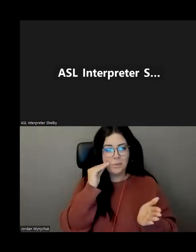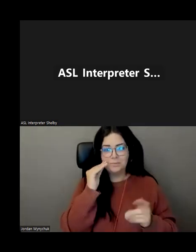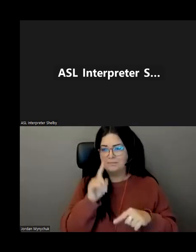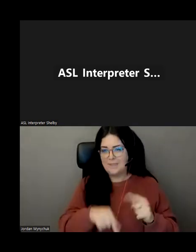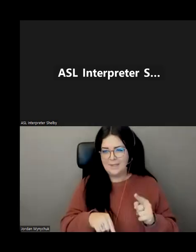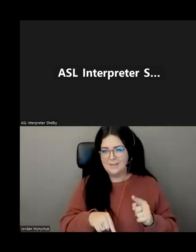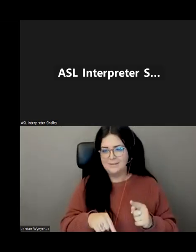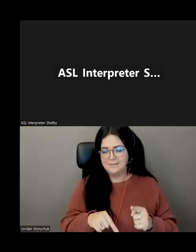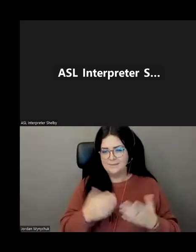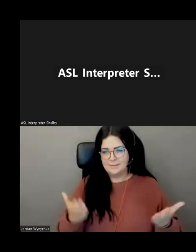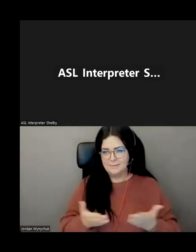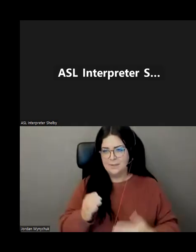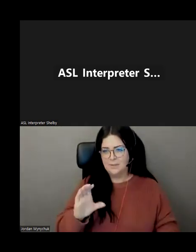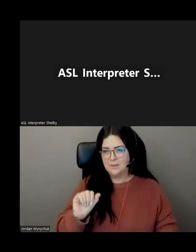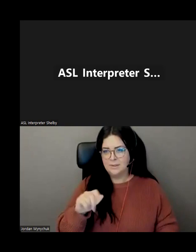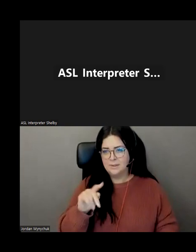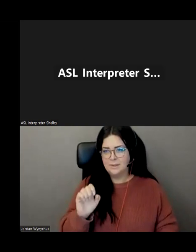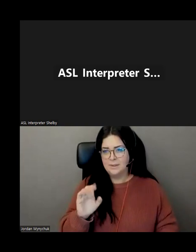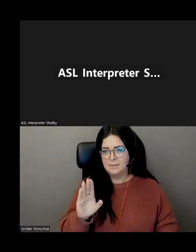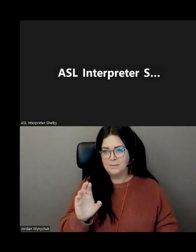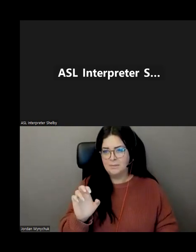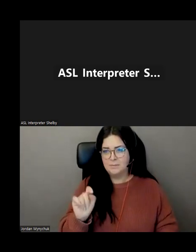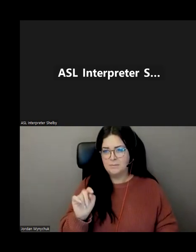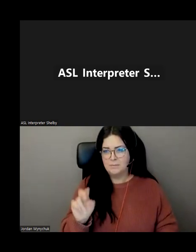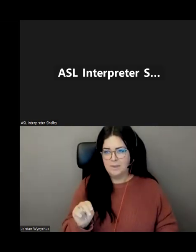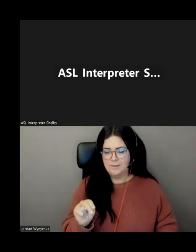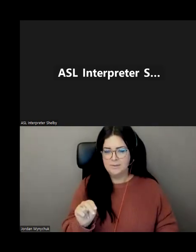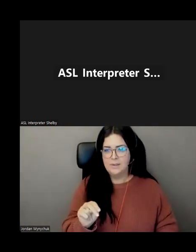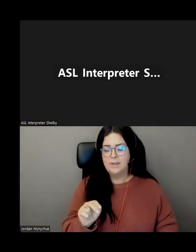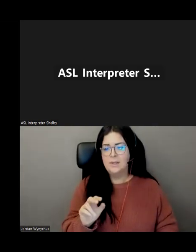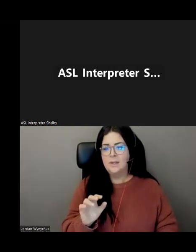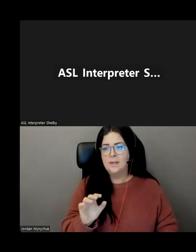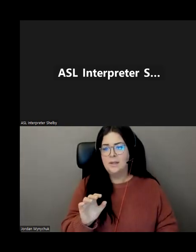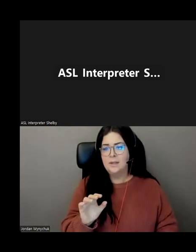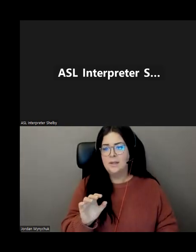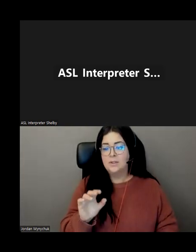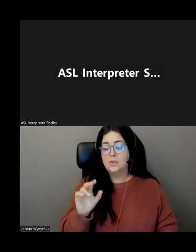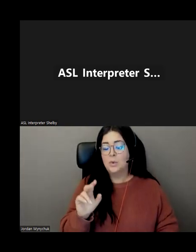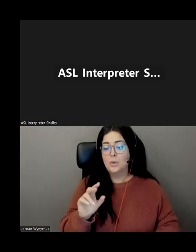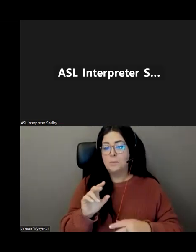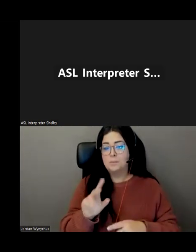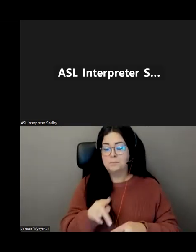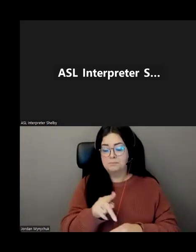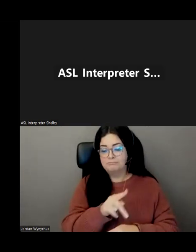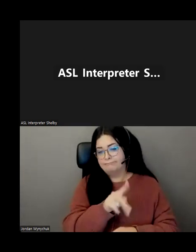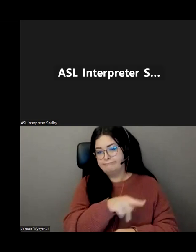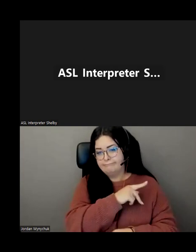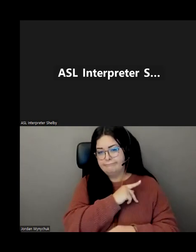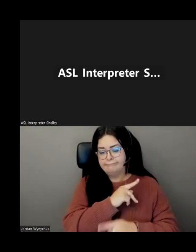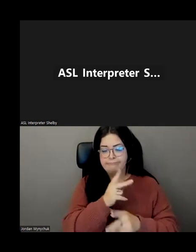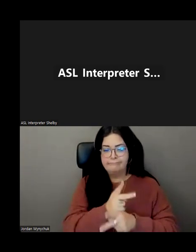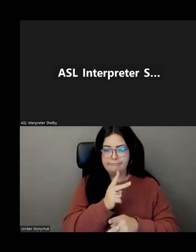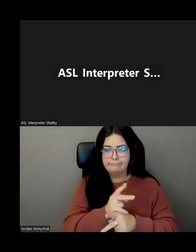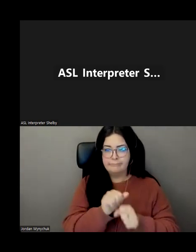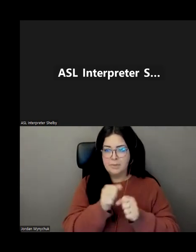um and uh they had a personal care worker uh from newfoundland by the way um whether